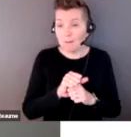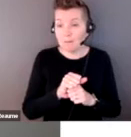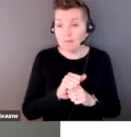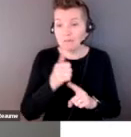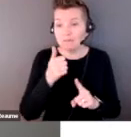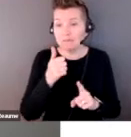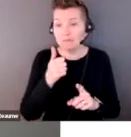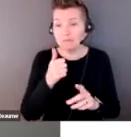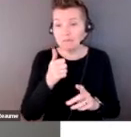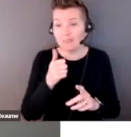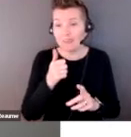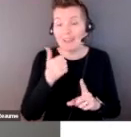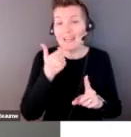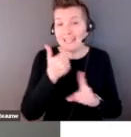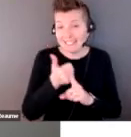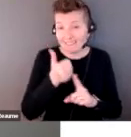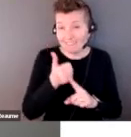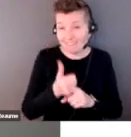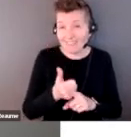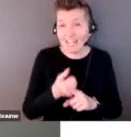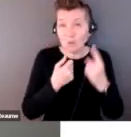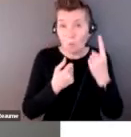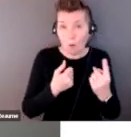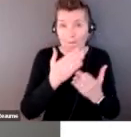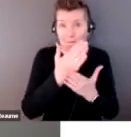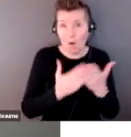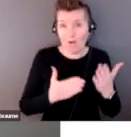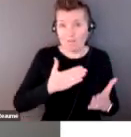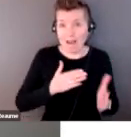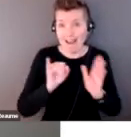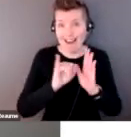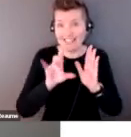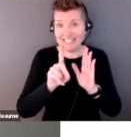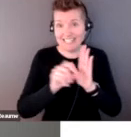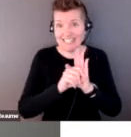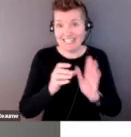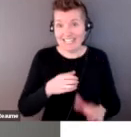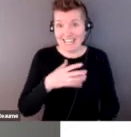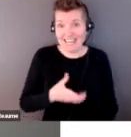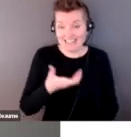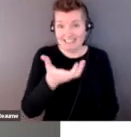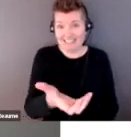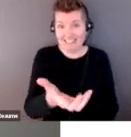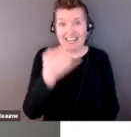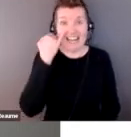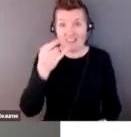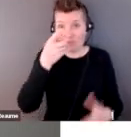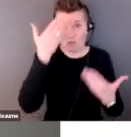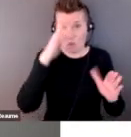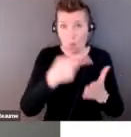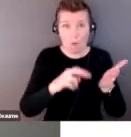take one piece of my identity and make it the whole thing. So if you're not familiar with what a synecdoche is,